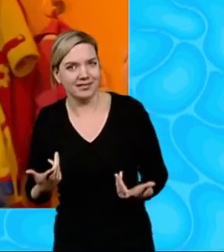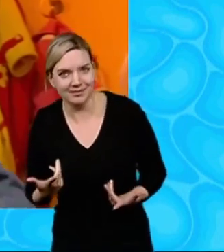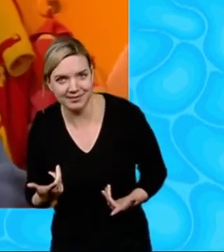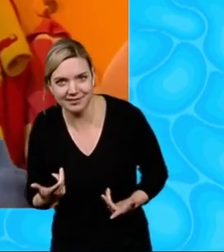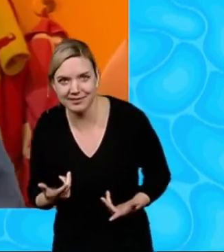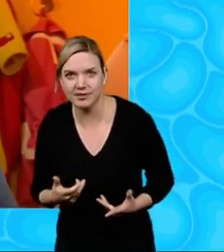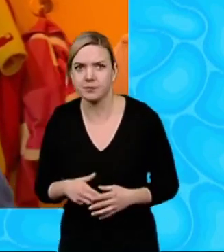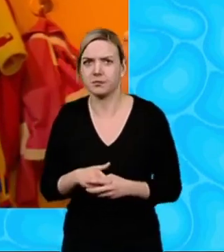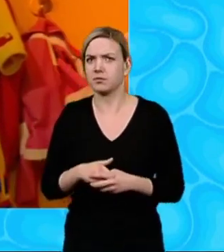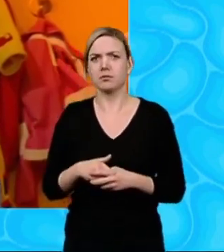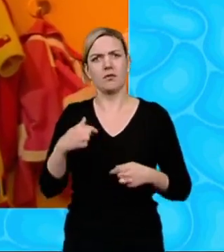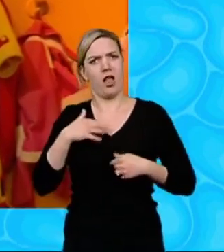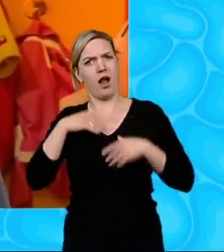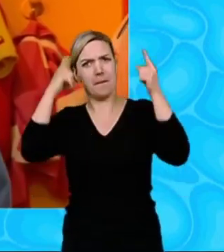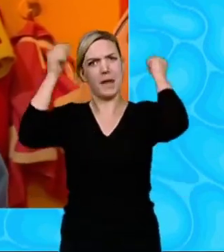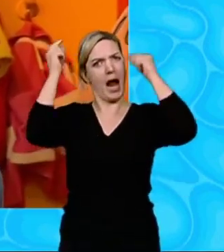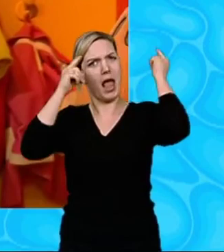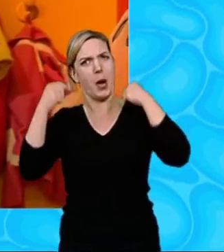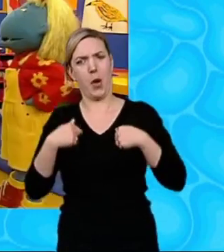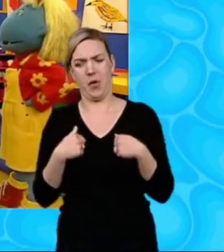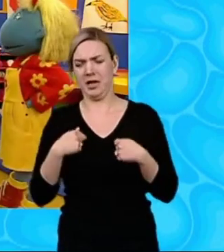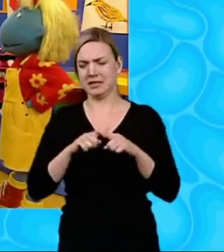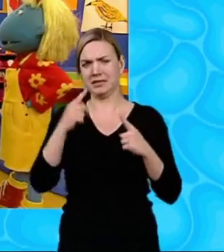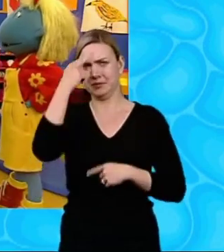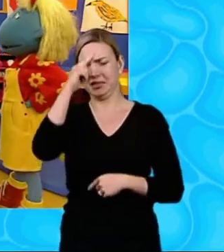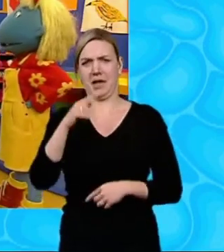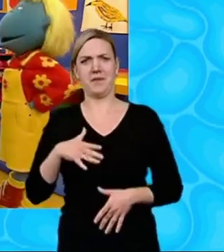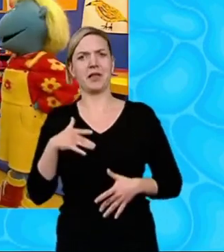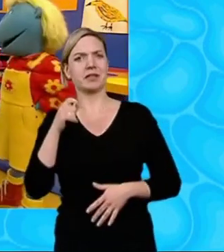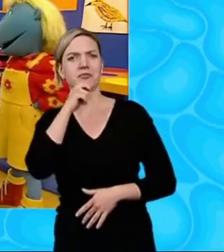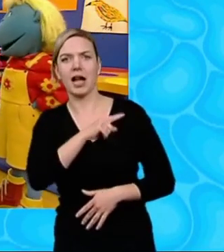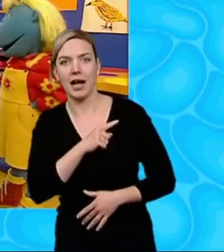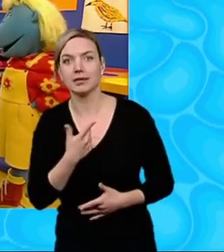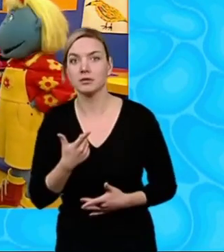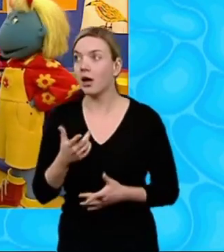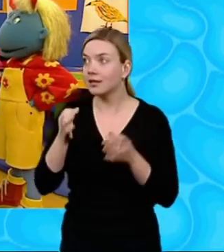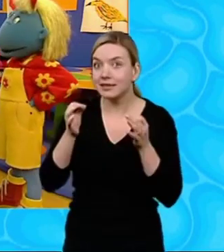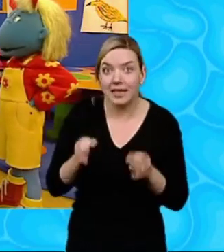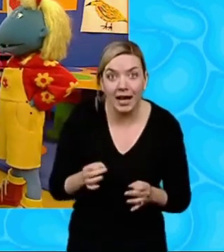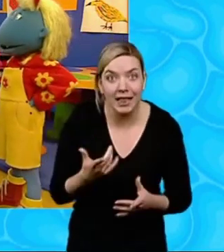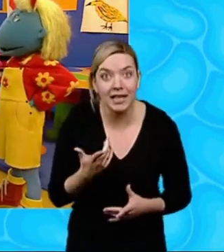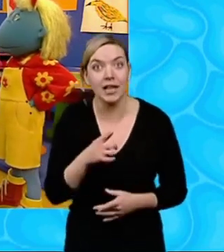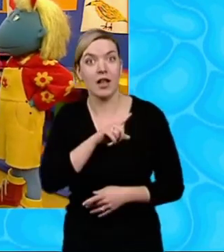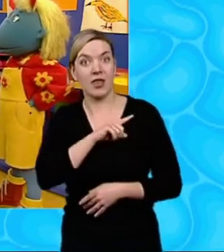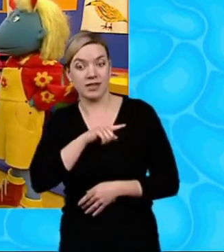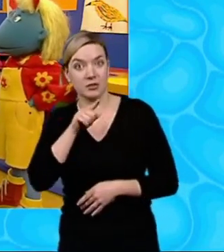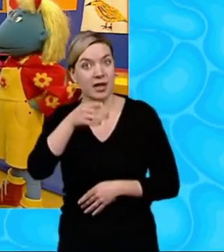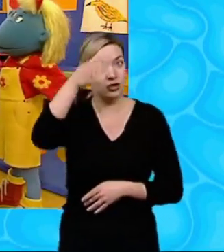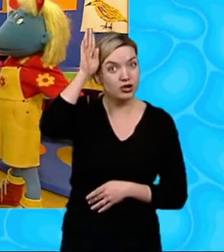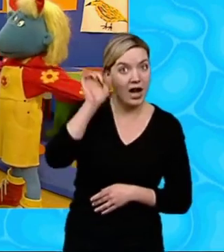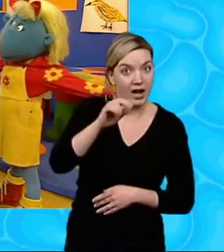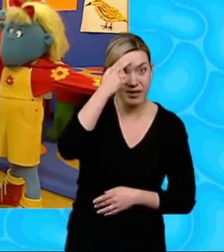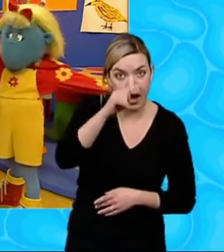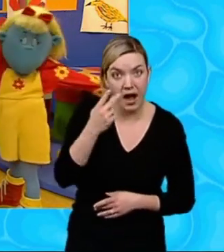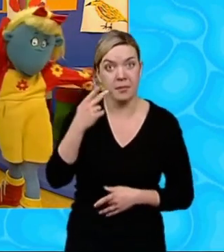I'm not being Milo It'd be funny having a different name Exactly And Jake is Jake Yep Fizz is Fizz And